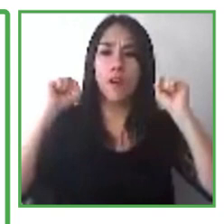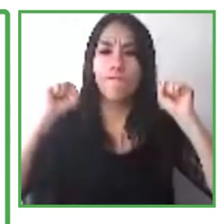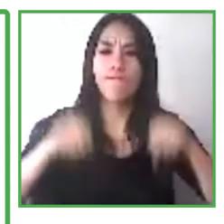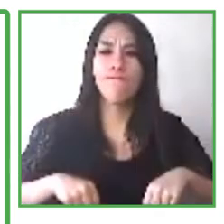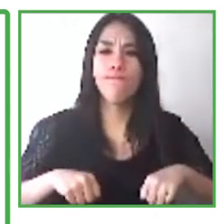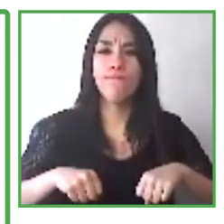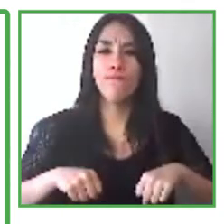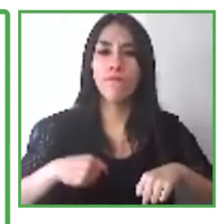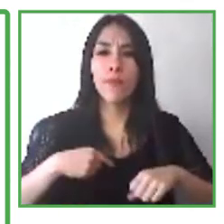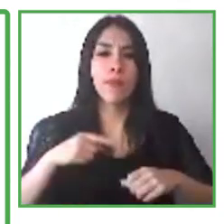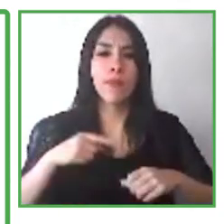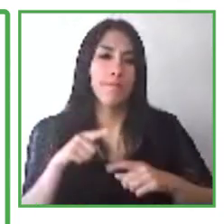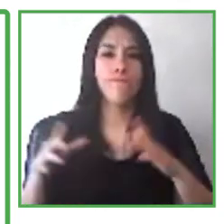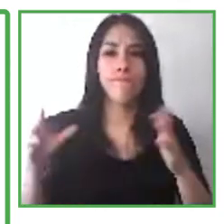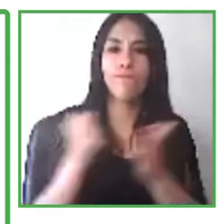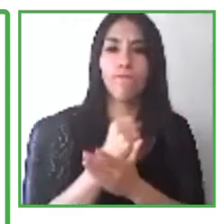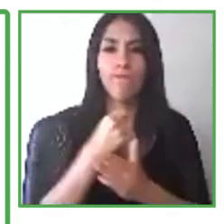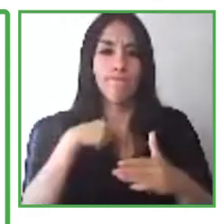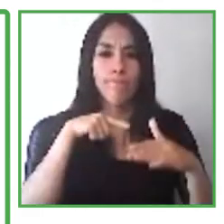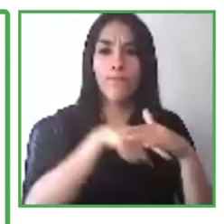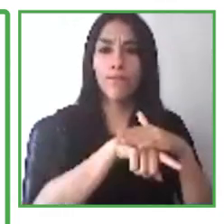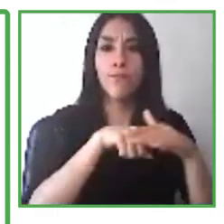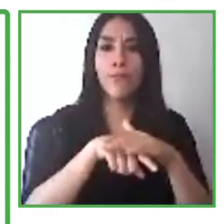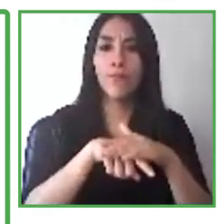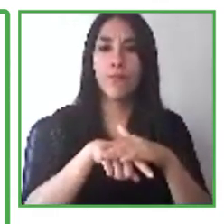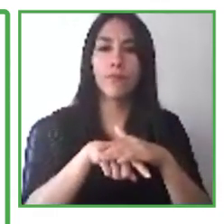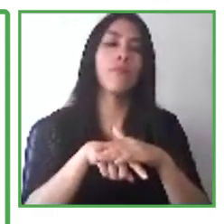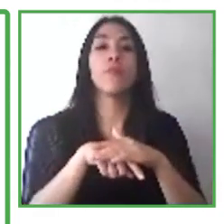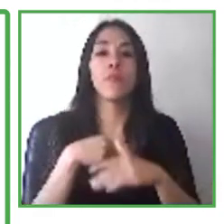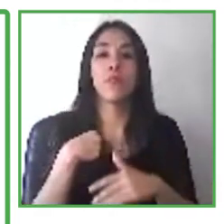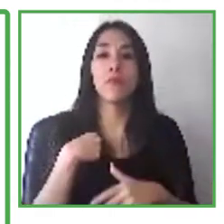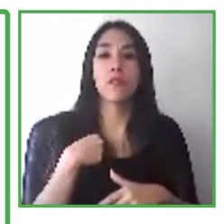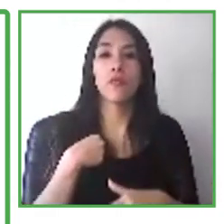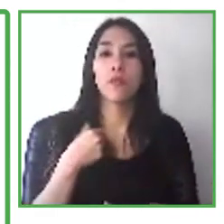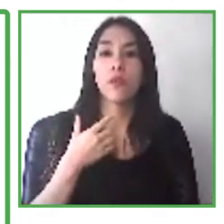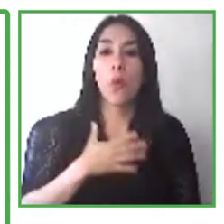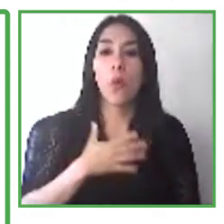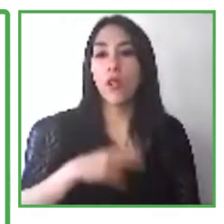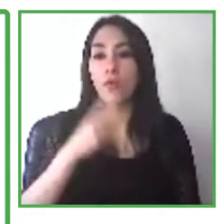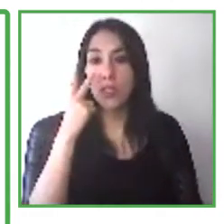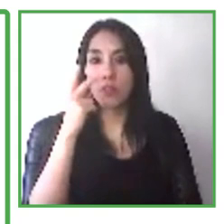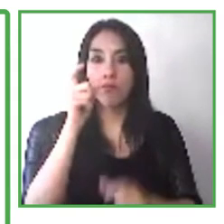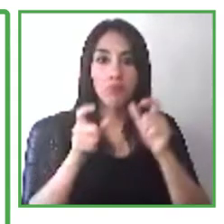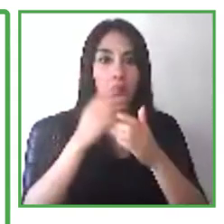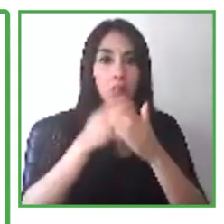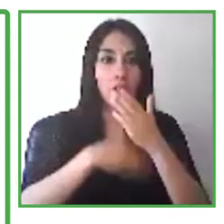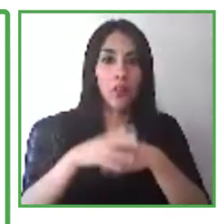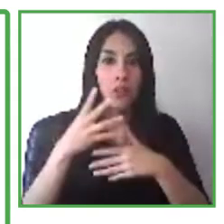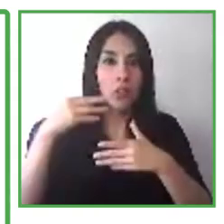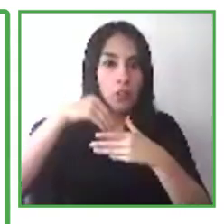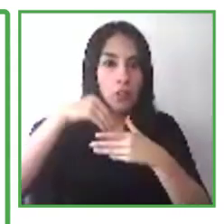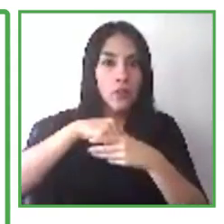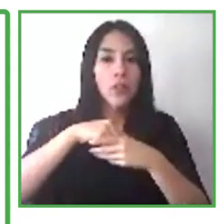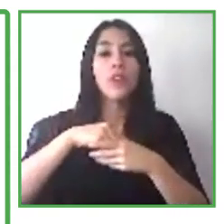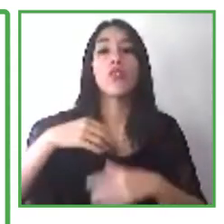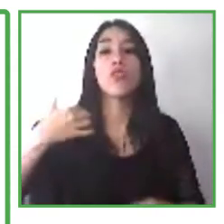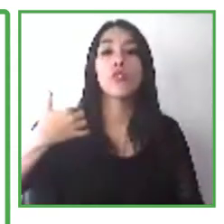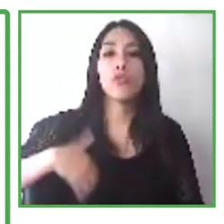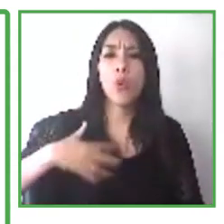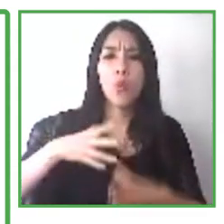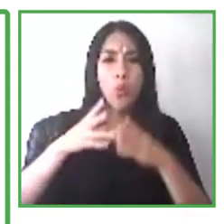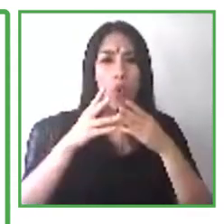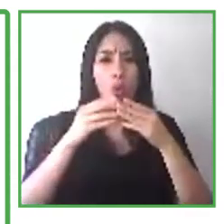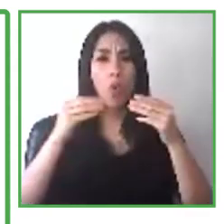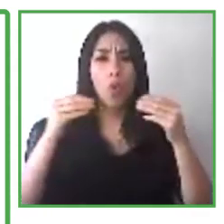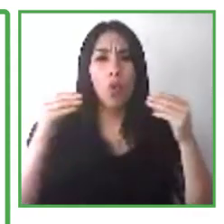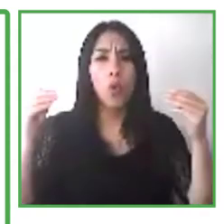disabilities in Argentina face many challenges when entering the labor force to exercise their right to work. Within this opportunity,